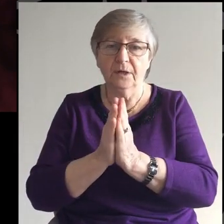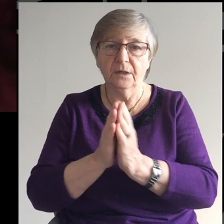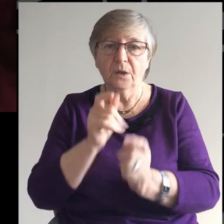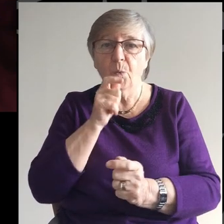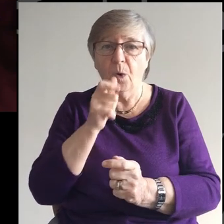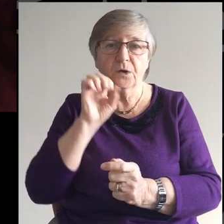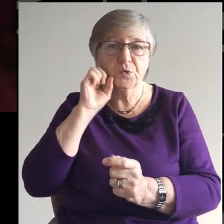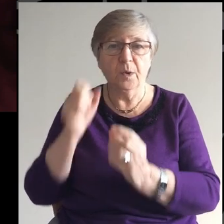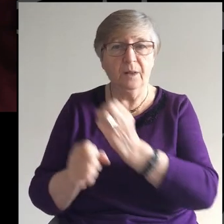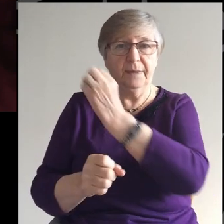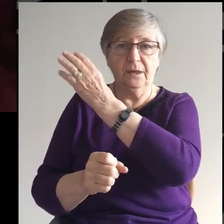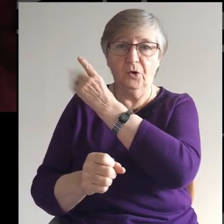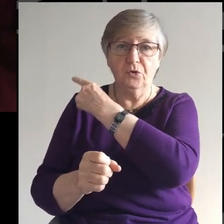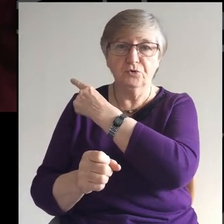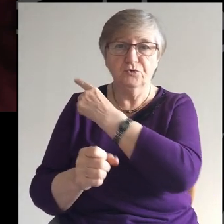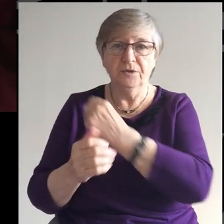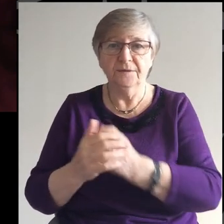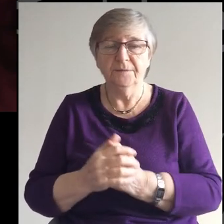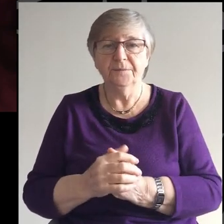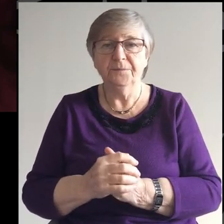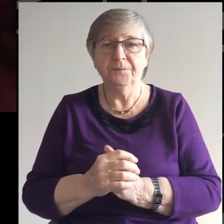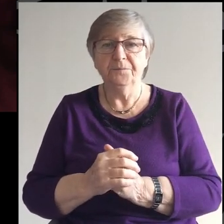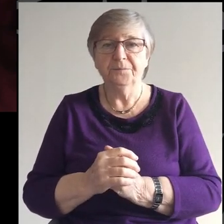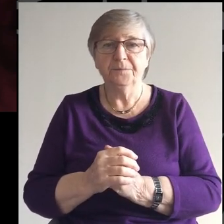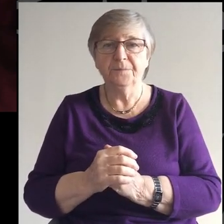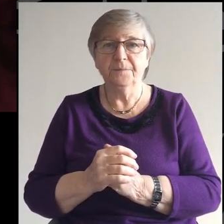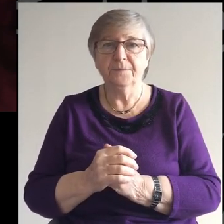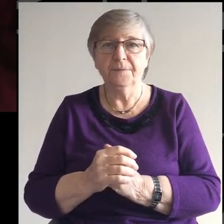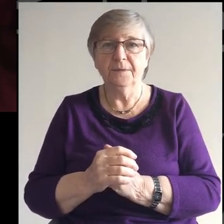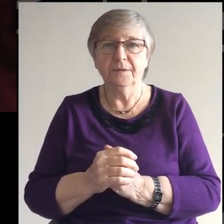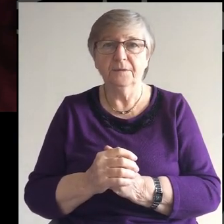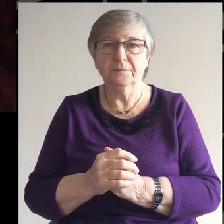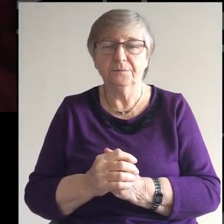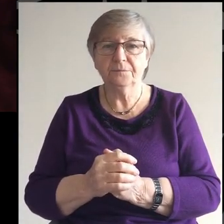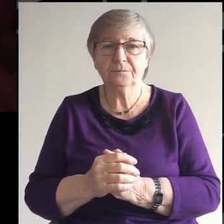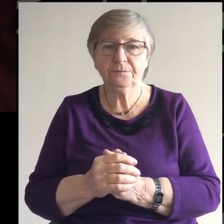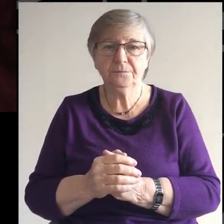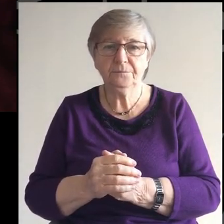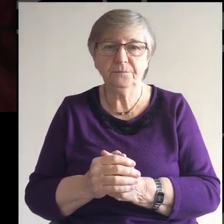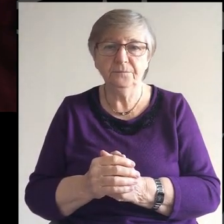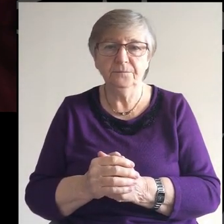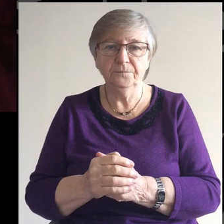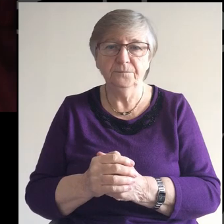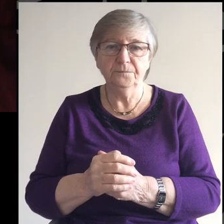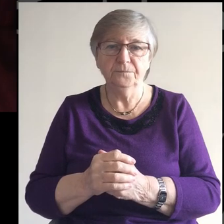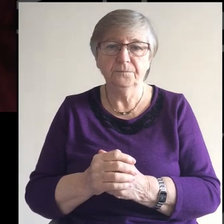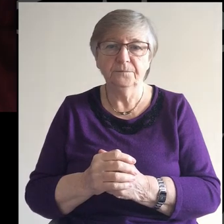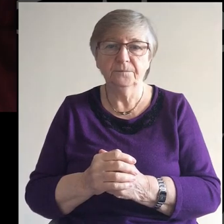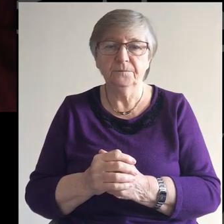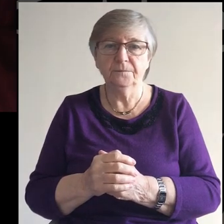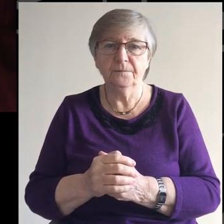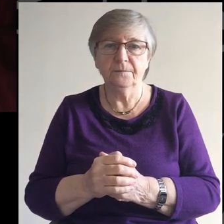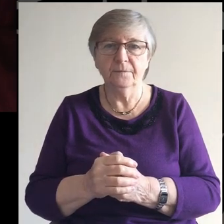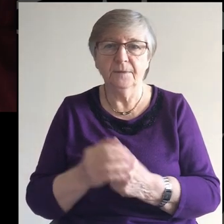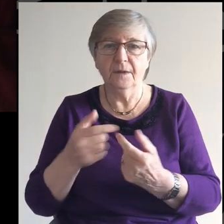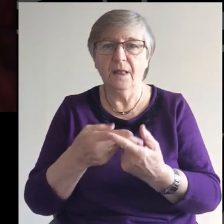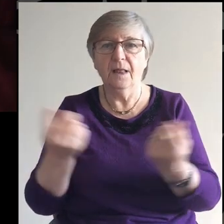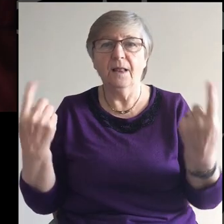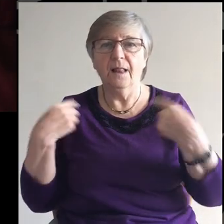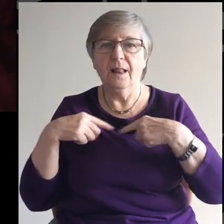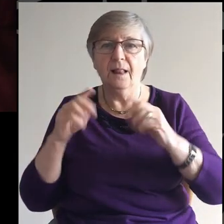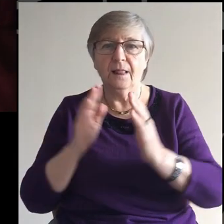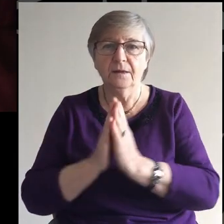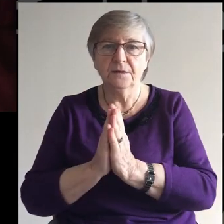prayer that Jesus taught his followers. The form of the Lord's Prayer that we use, the words for that will be on the screen. Let us pray.